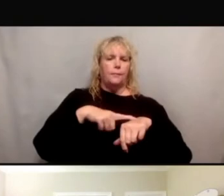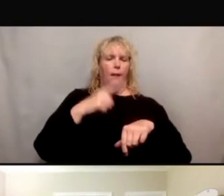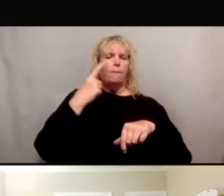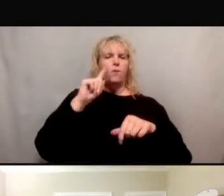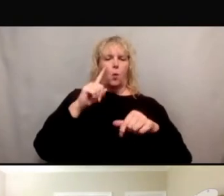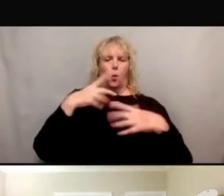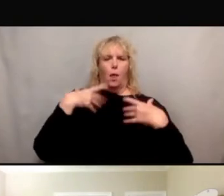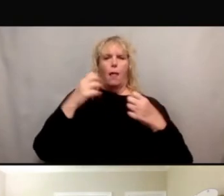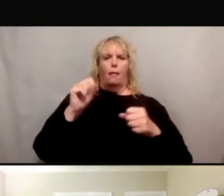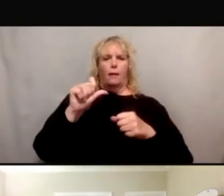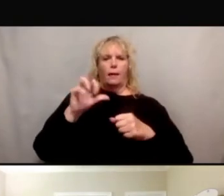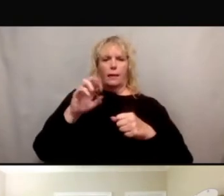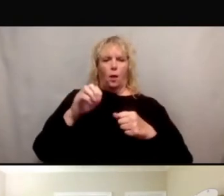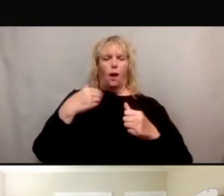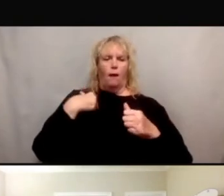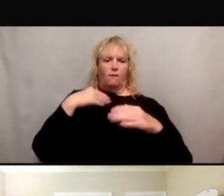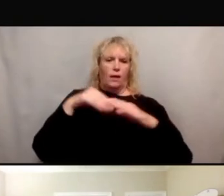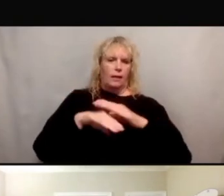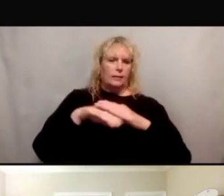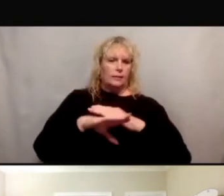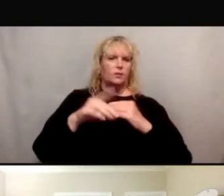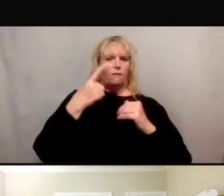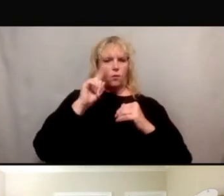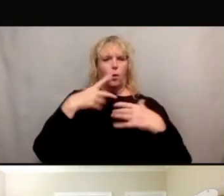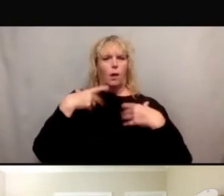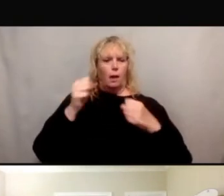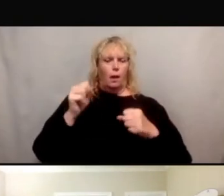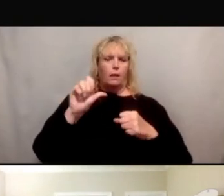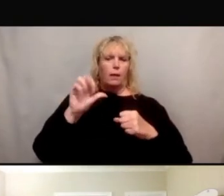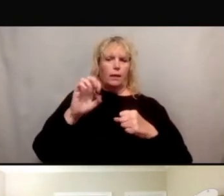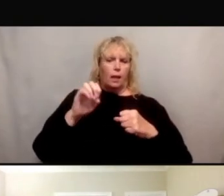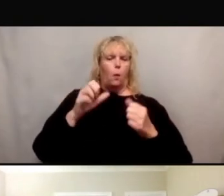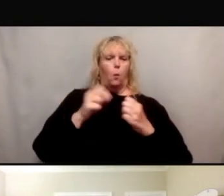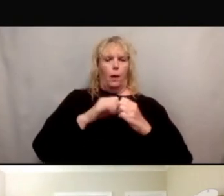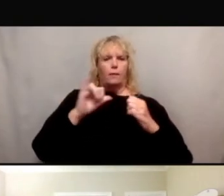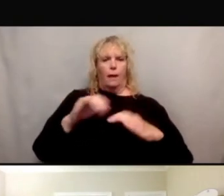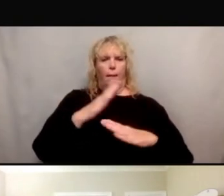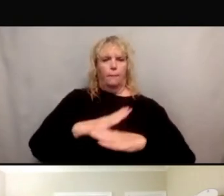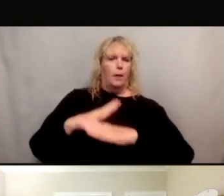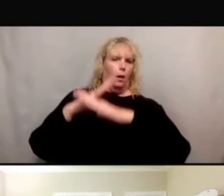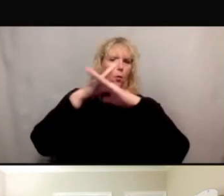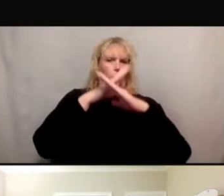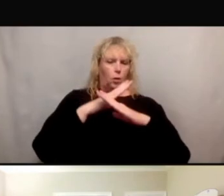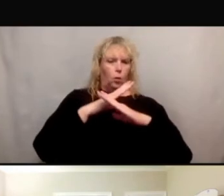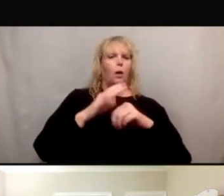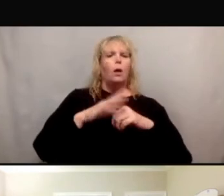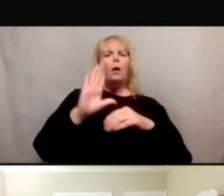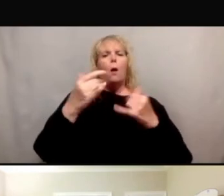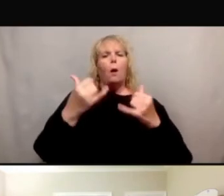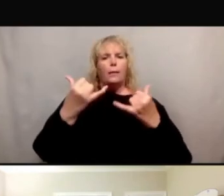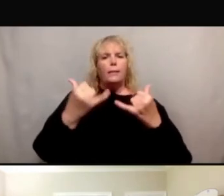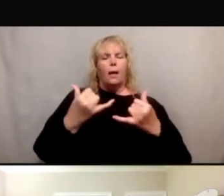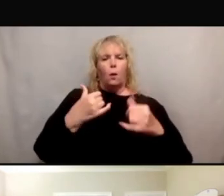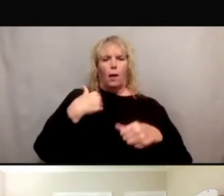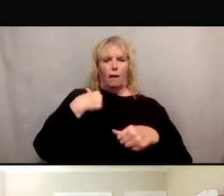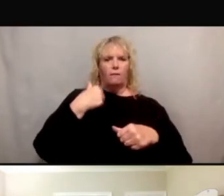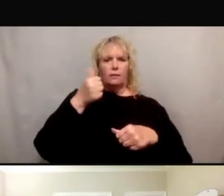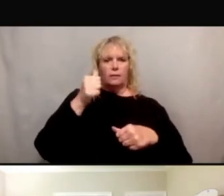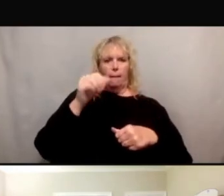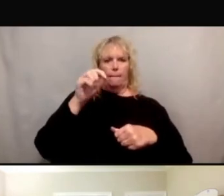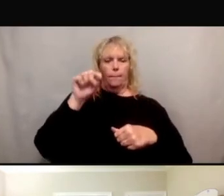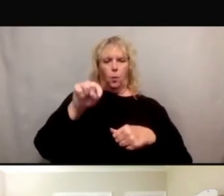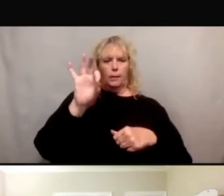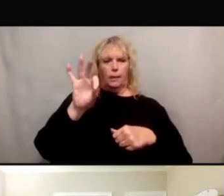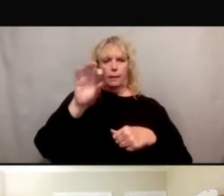just access to health care is a particular barrier. Currently right now, there are 10.9% of Americans